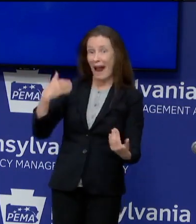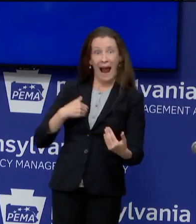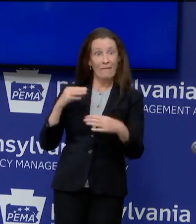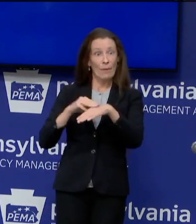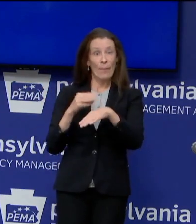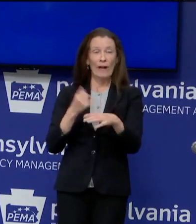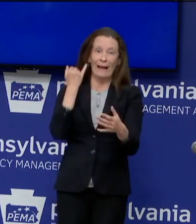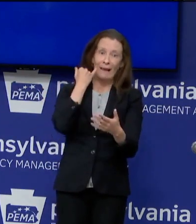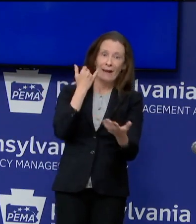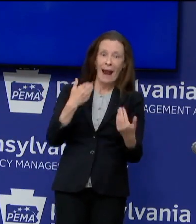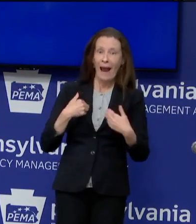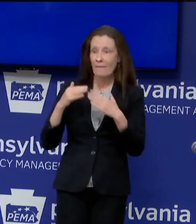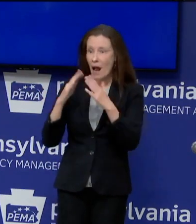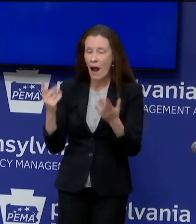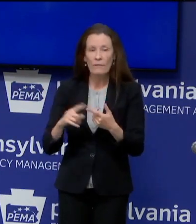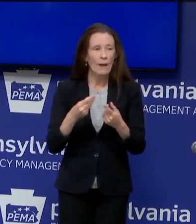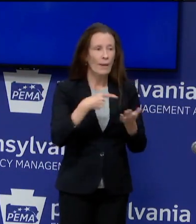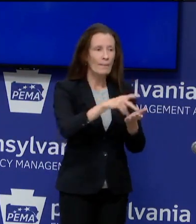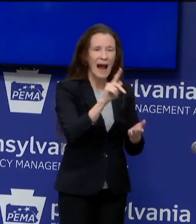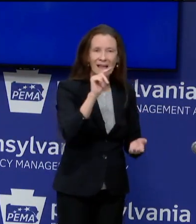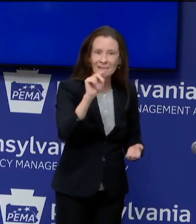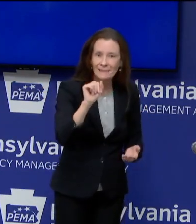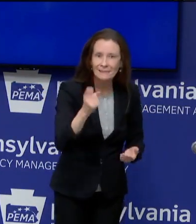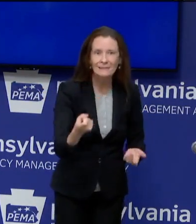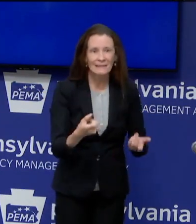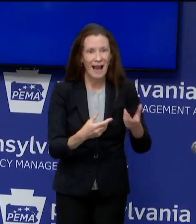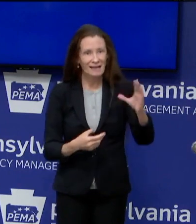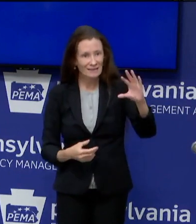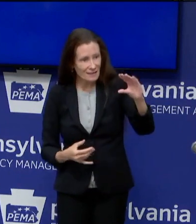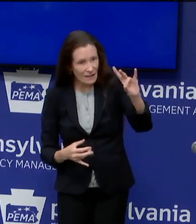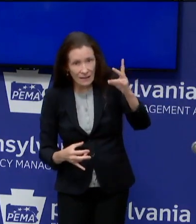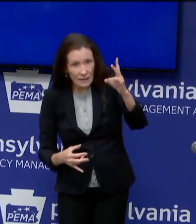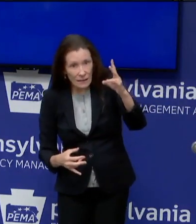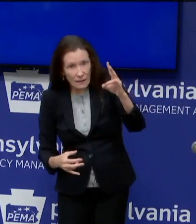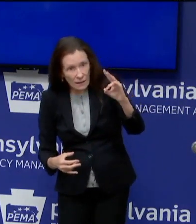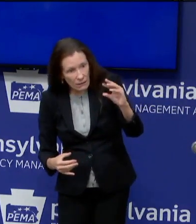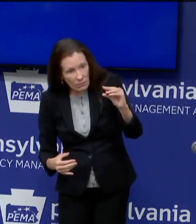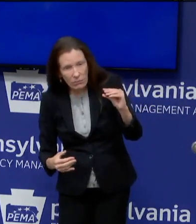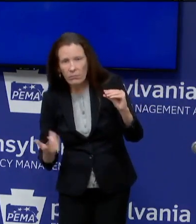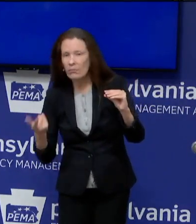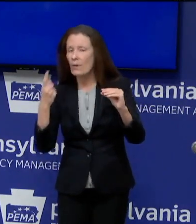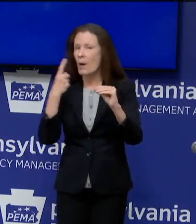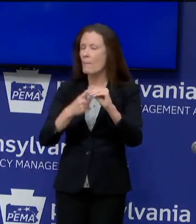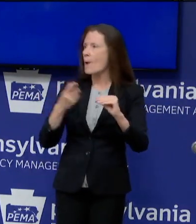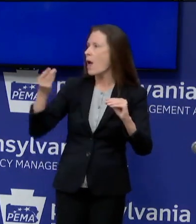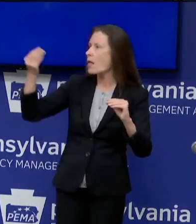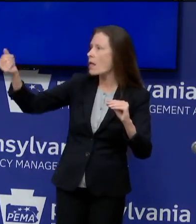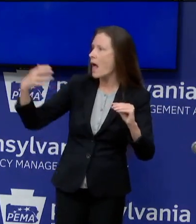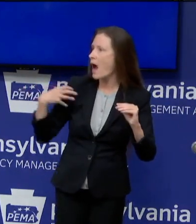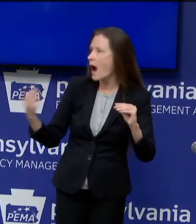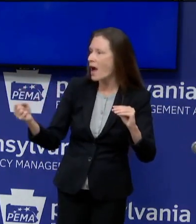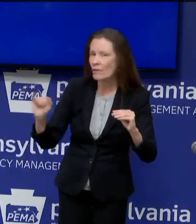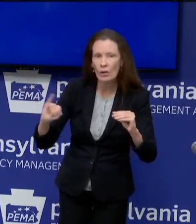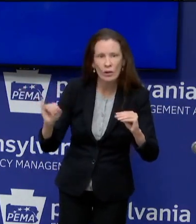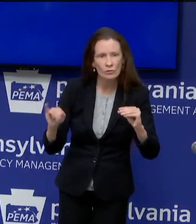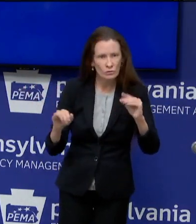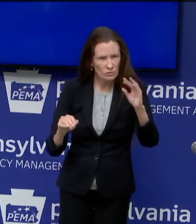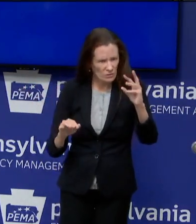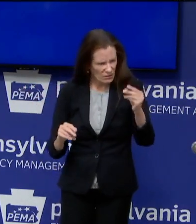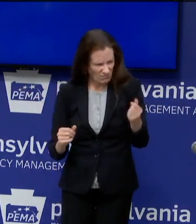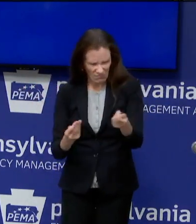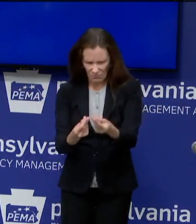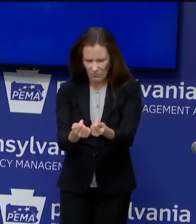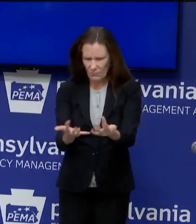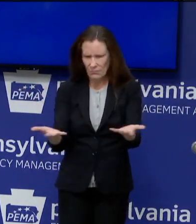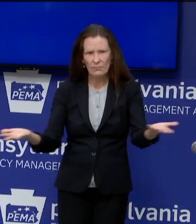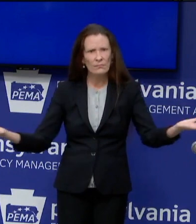of course. You have to pay for your health care if your employer doesn't provide it. And even if your employer does provide it, you're still going to